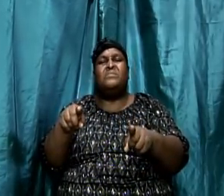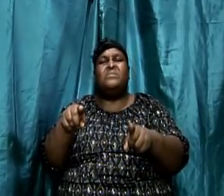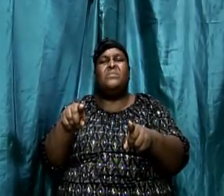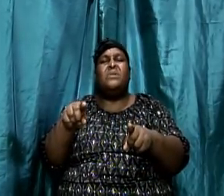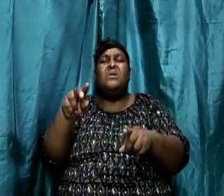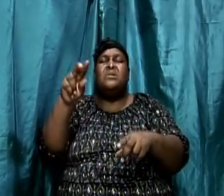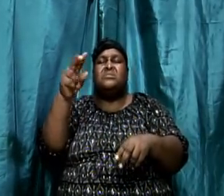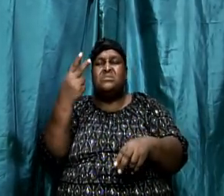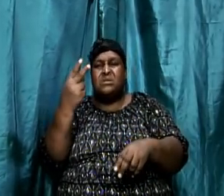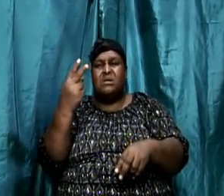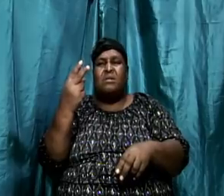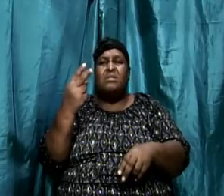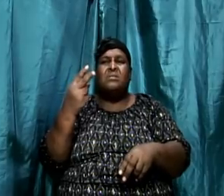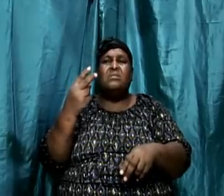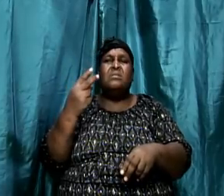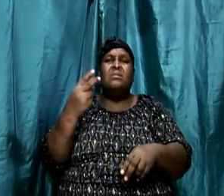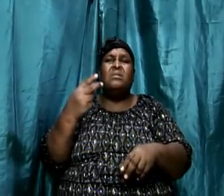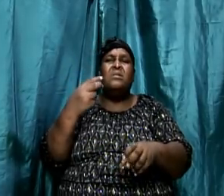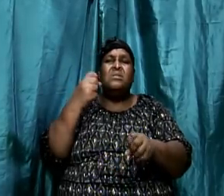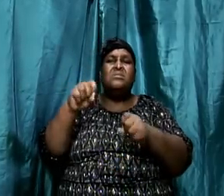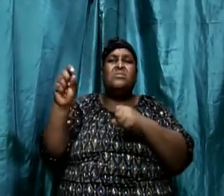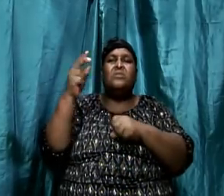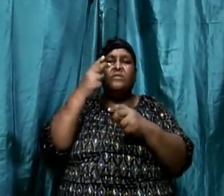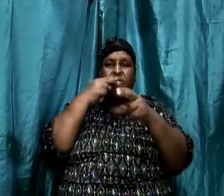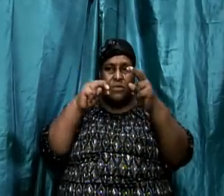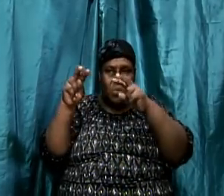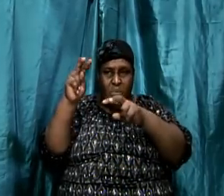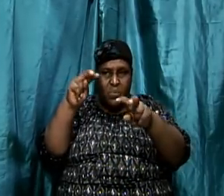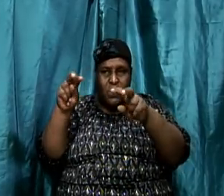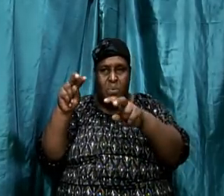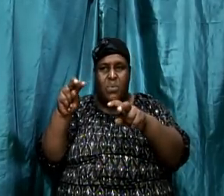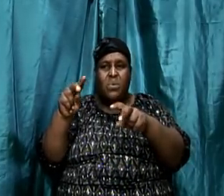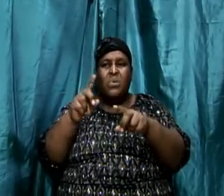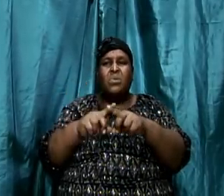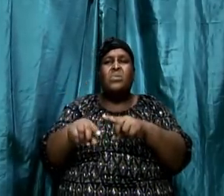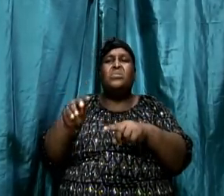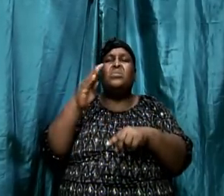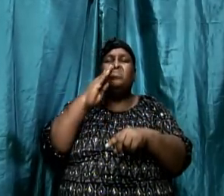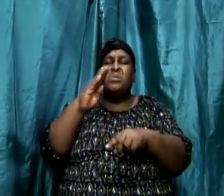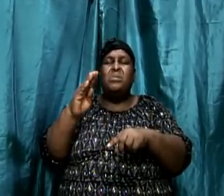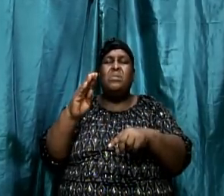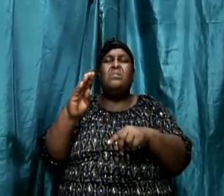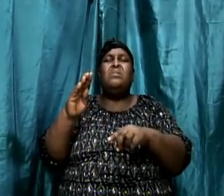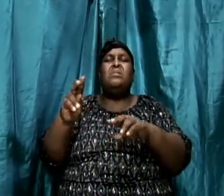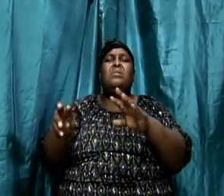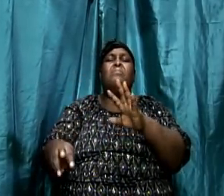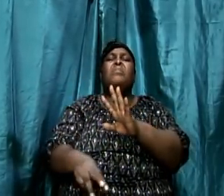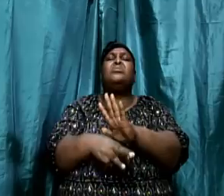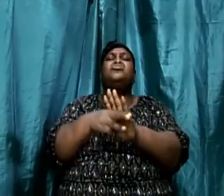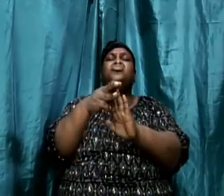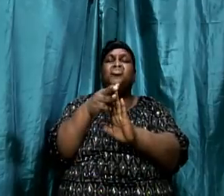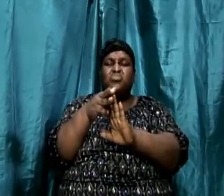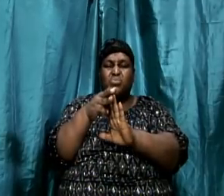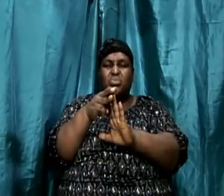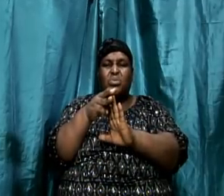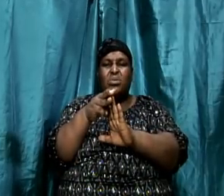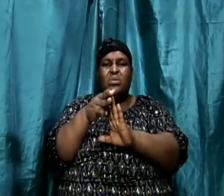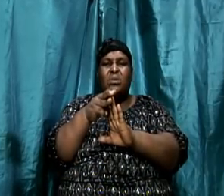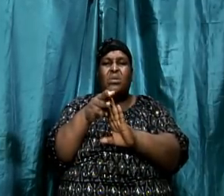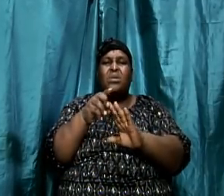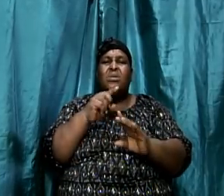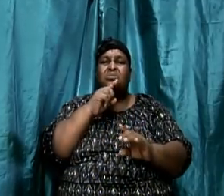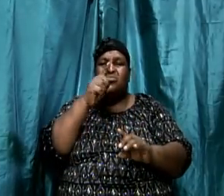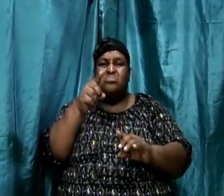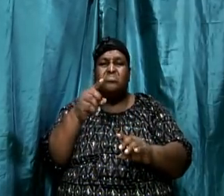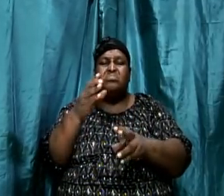Secondly, it is systematic with the view to become receptive and reproductive. So apart from the fact that we are taking